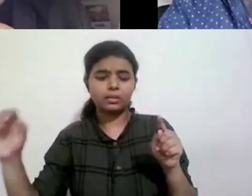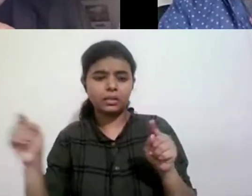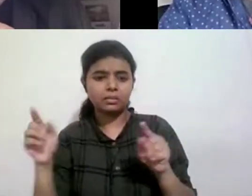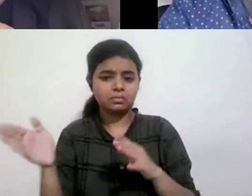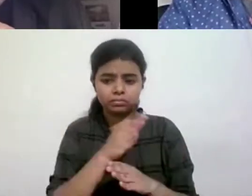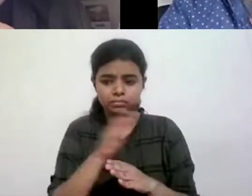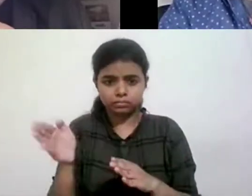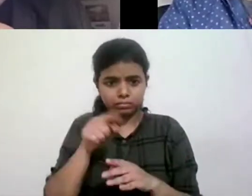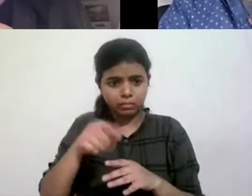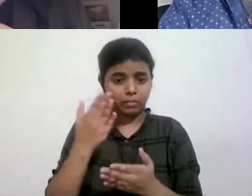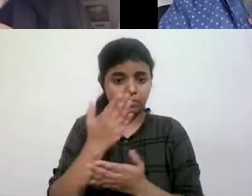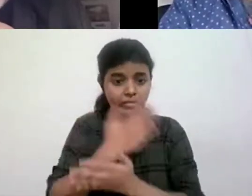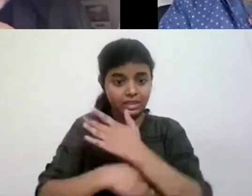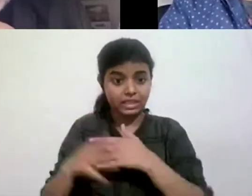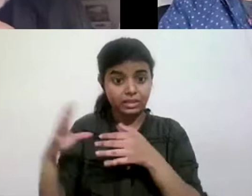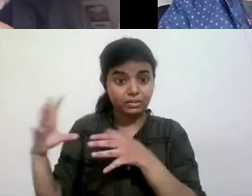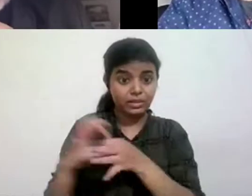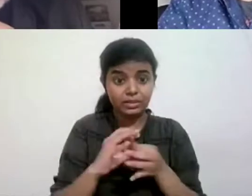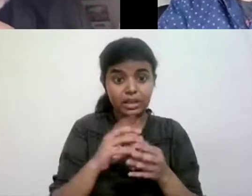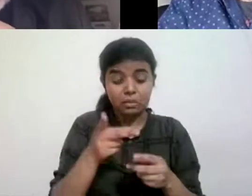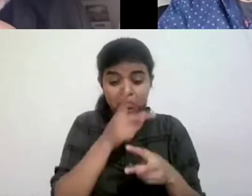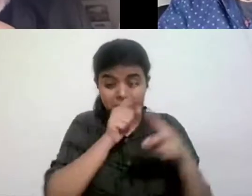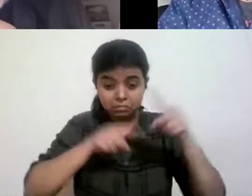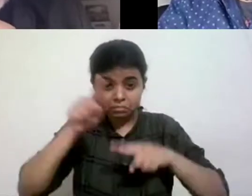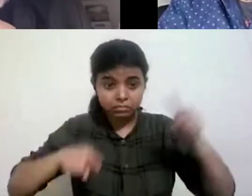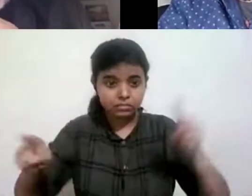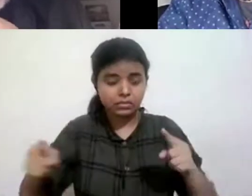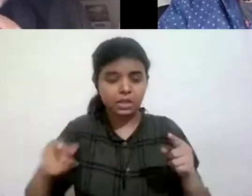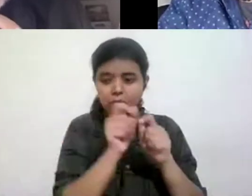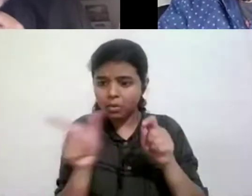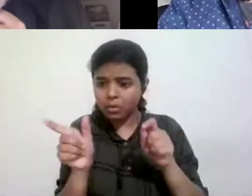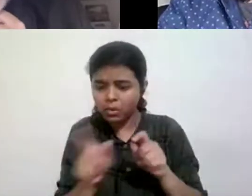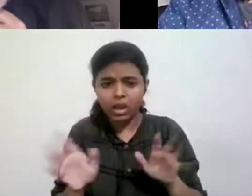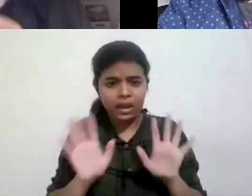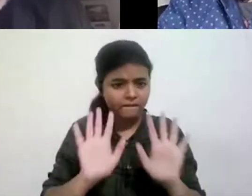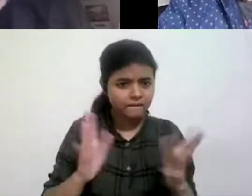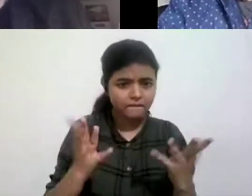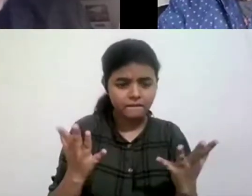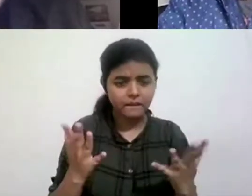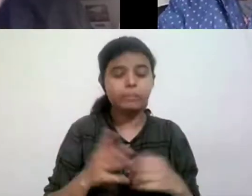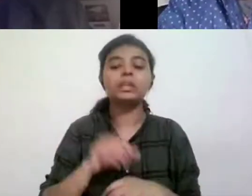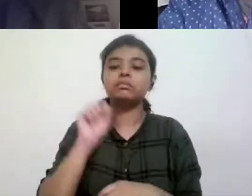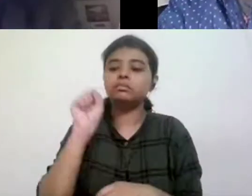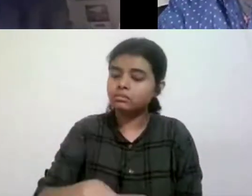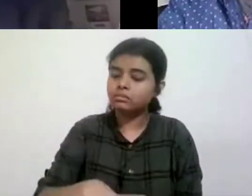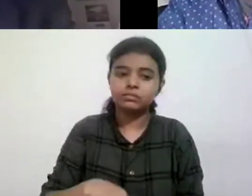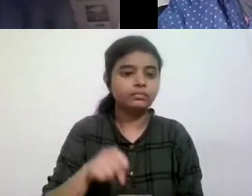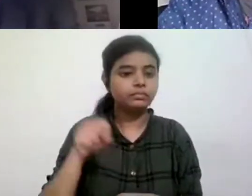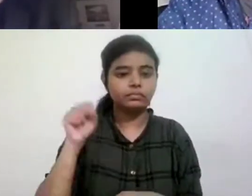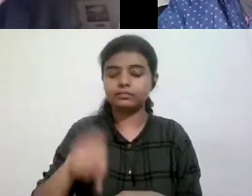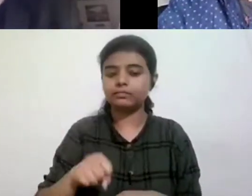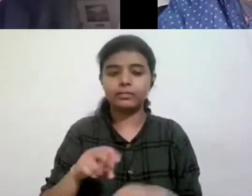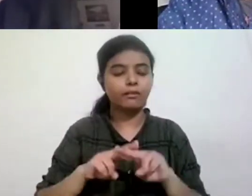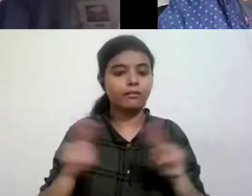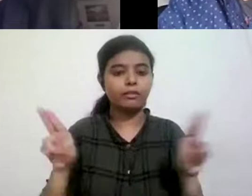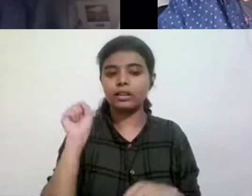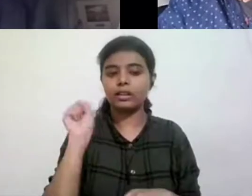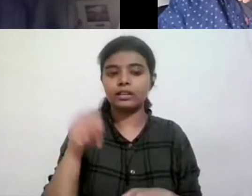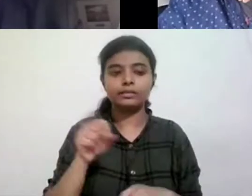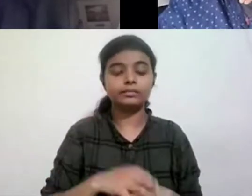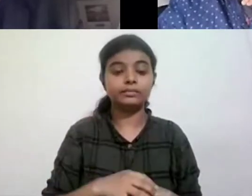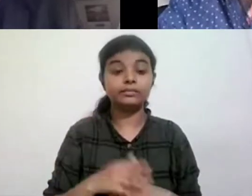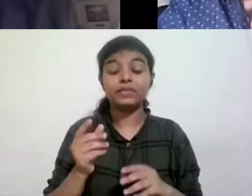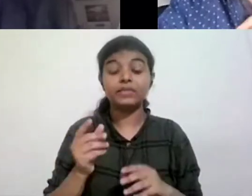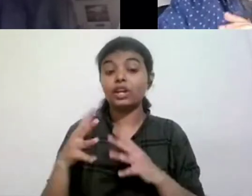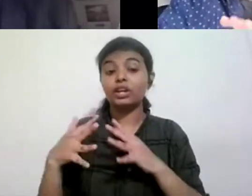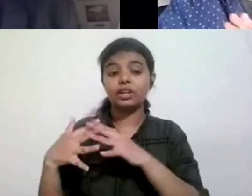disability that would show the historical variations definitions. Yeah, there's just, that's a complete, yes, uh, there should be, and they're in the U S